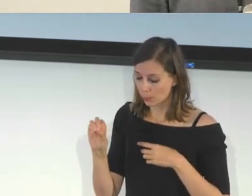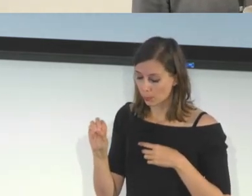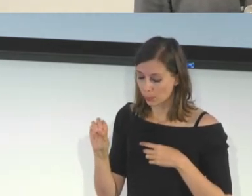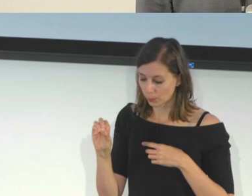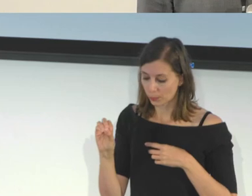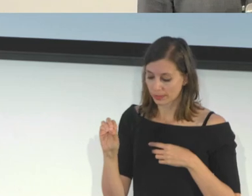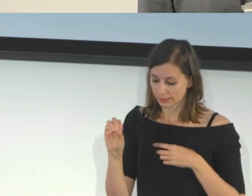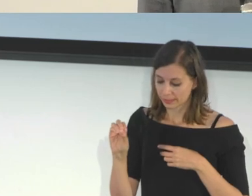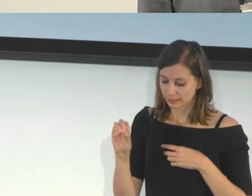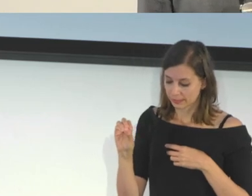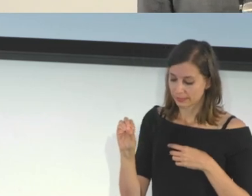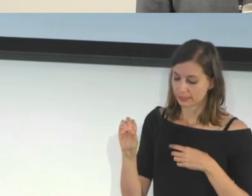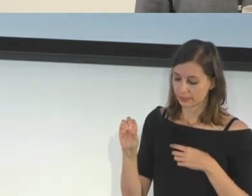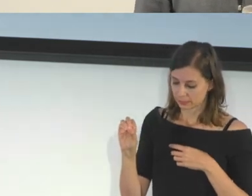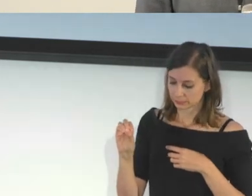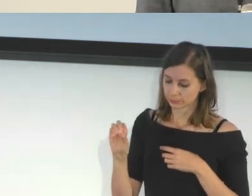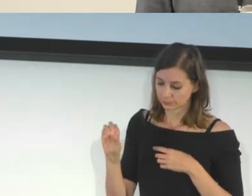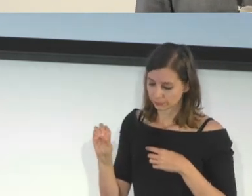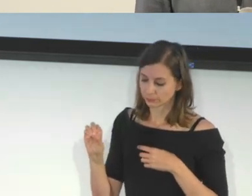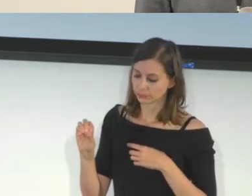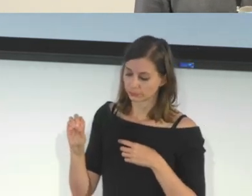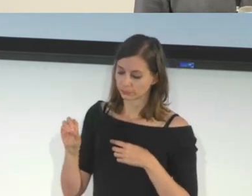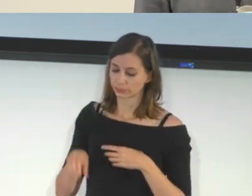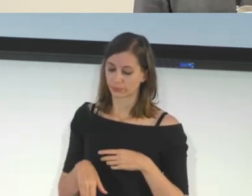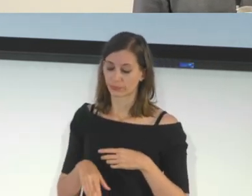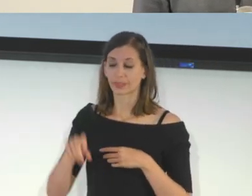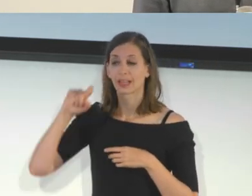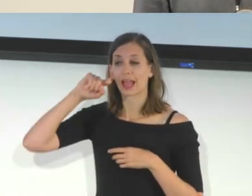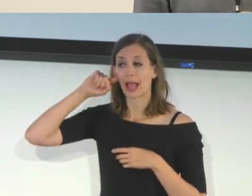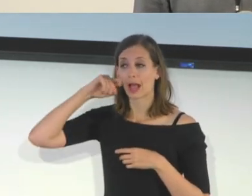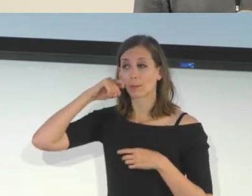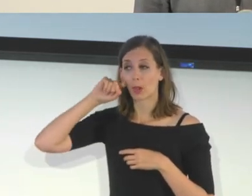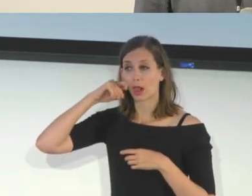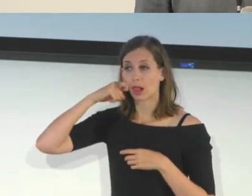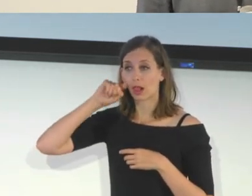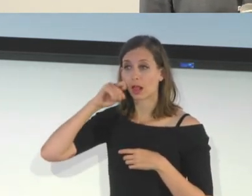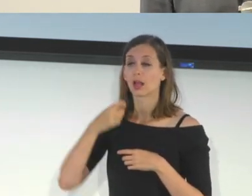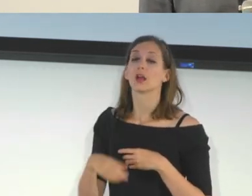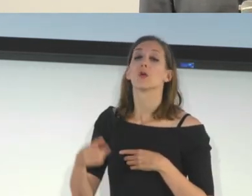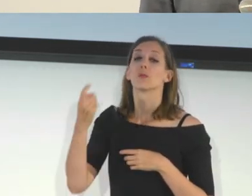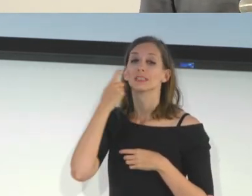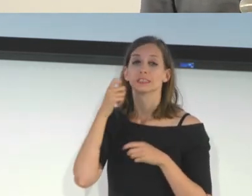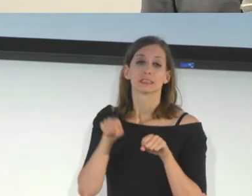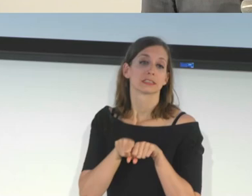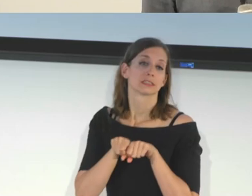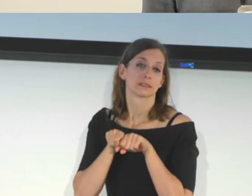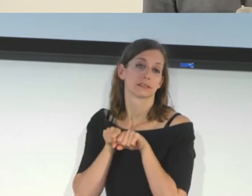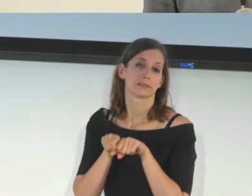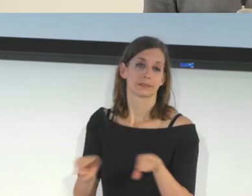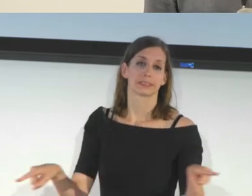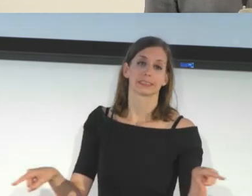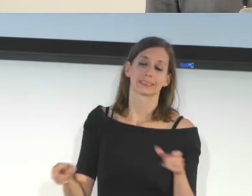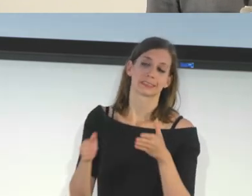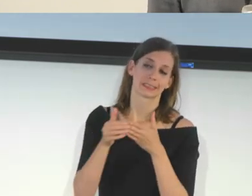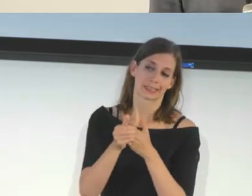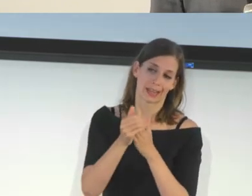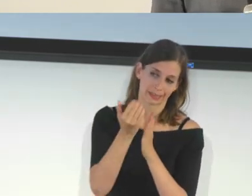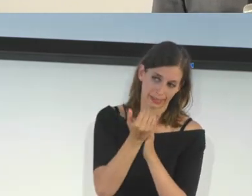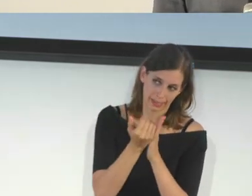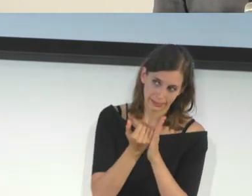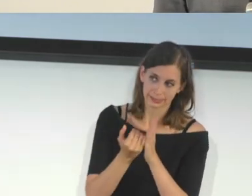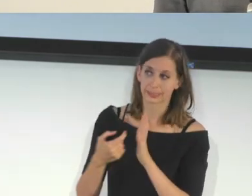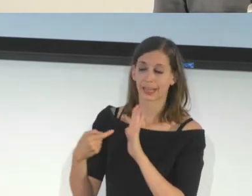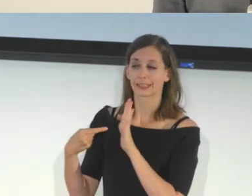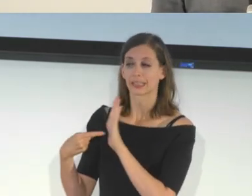AR experiences. Apple recently released some guidelines and examples of accessible AR